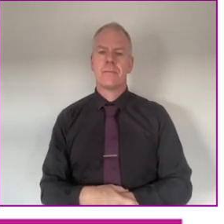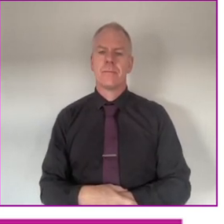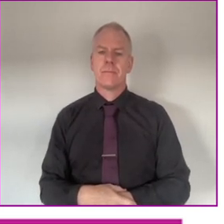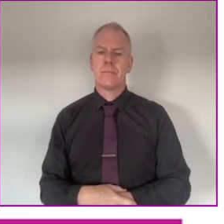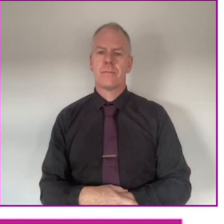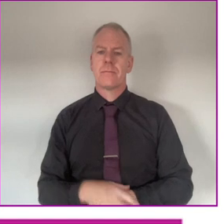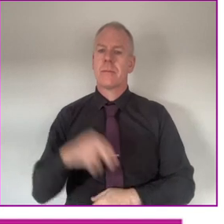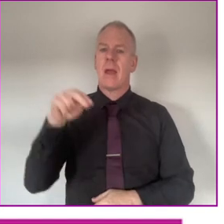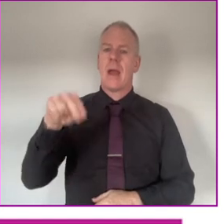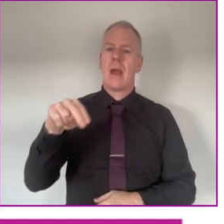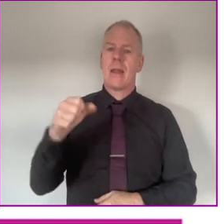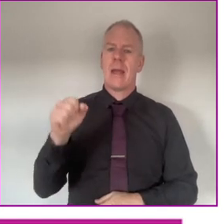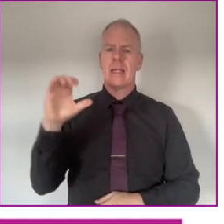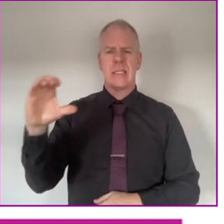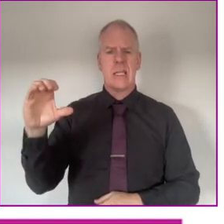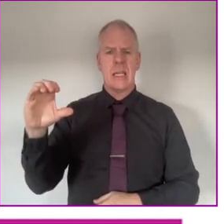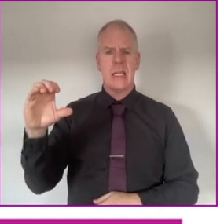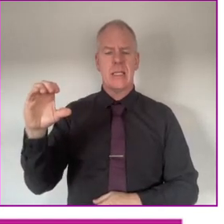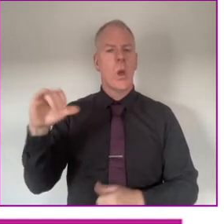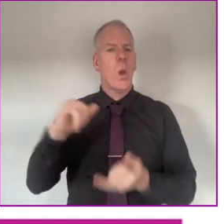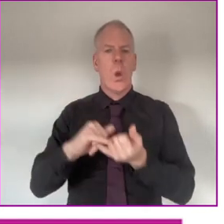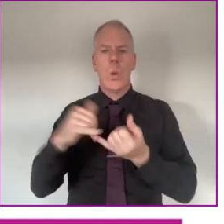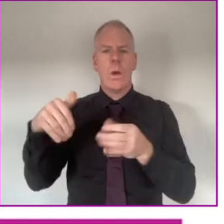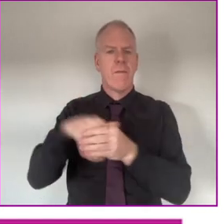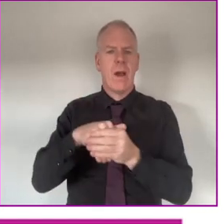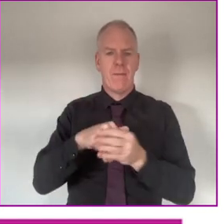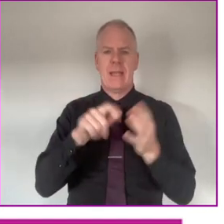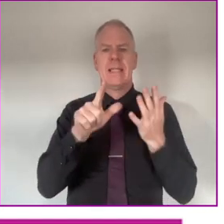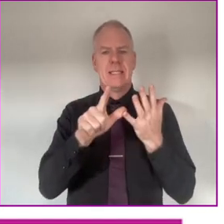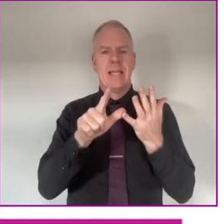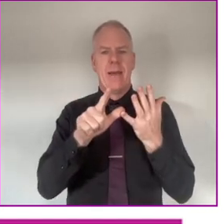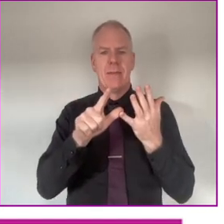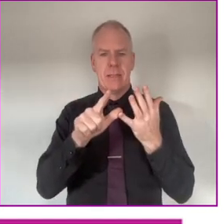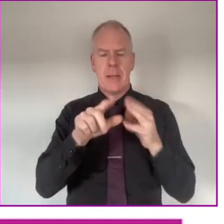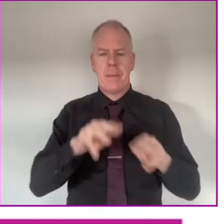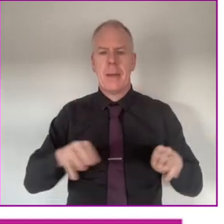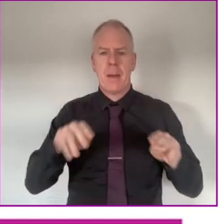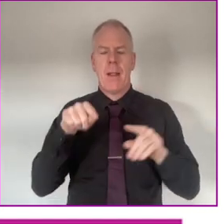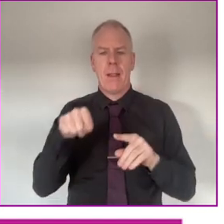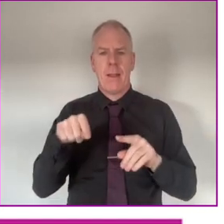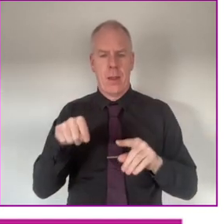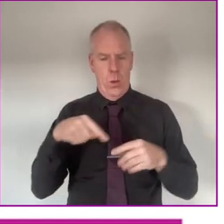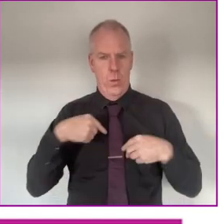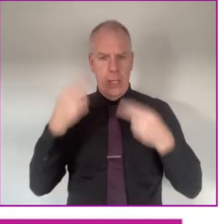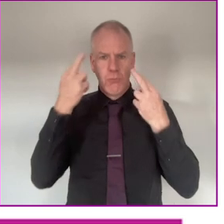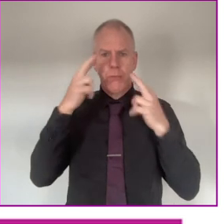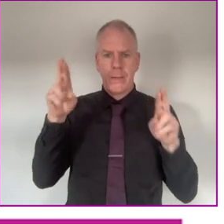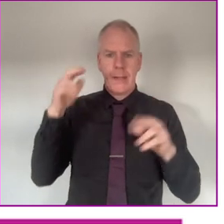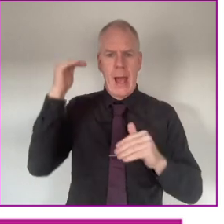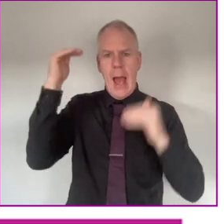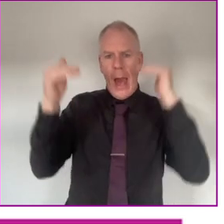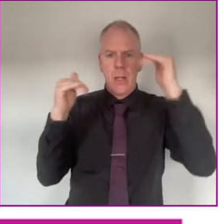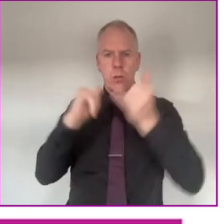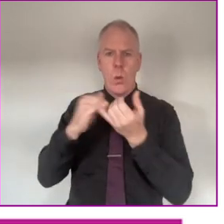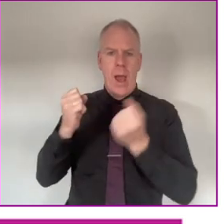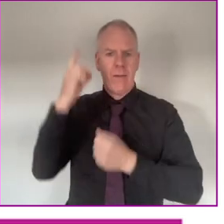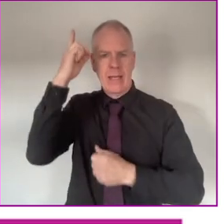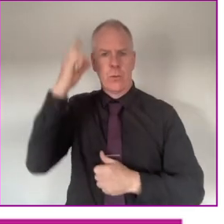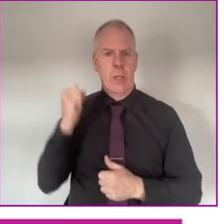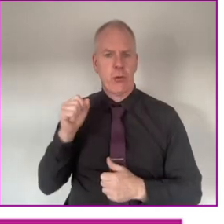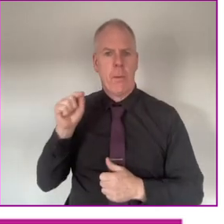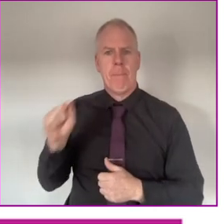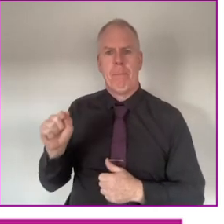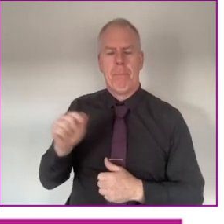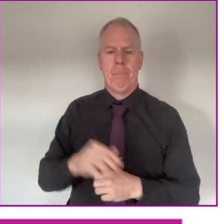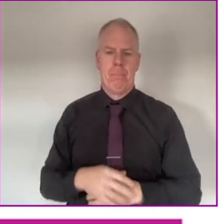The NSE is made up of seven people. We are the voice of adults with